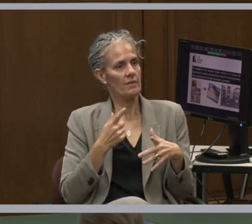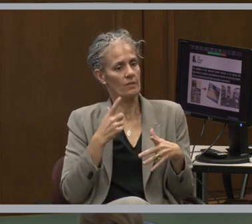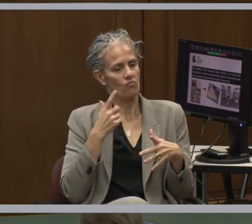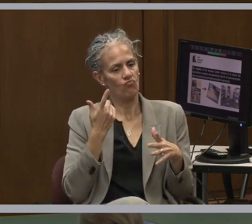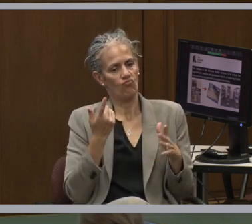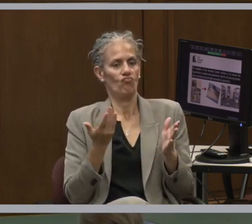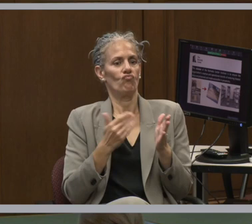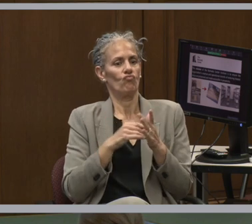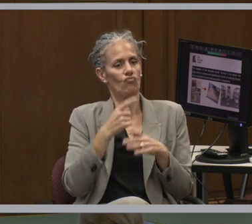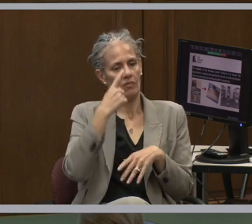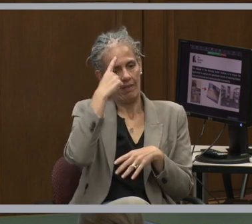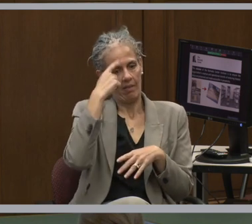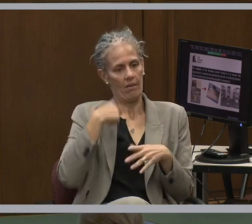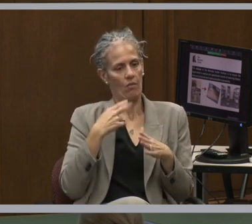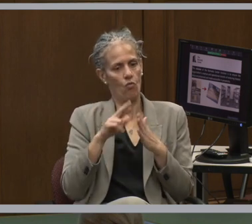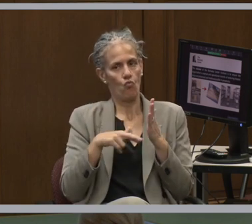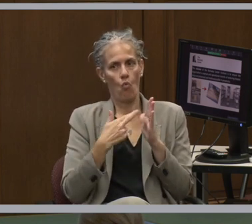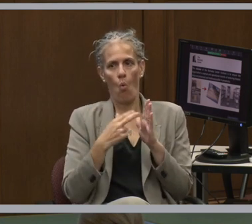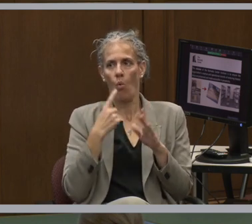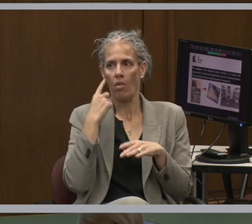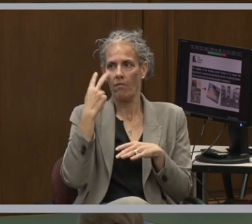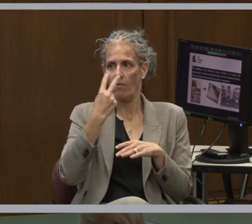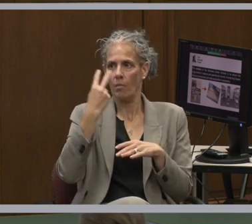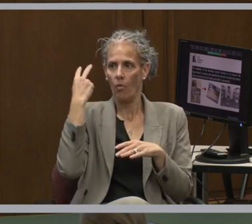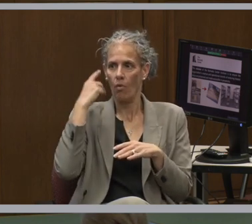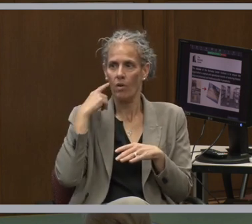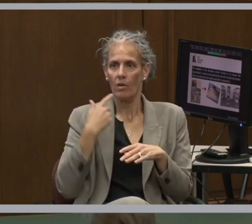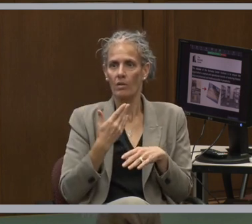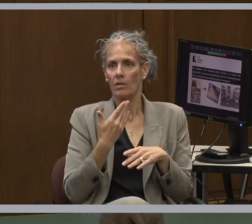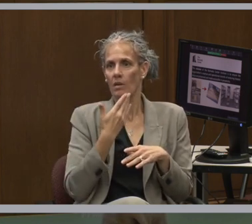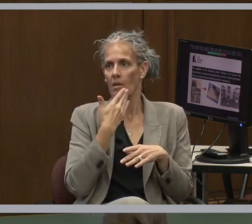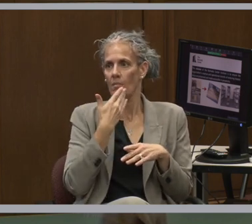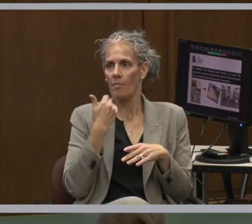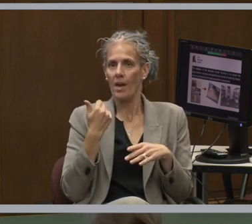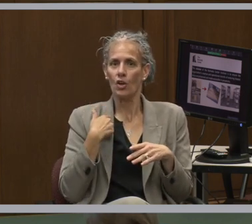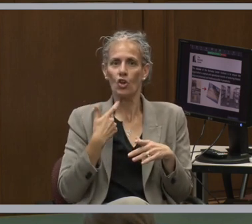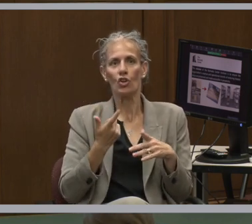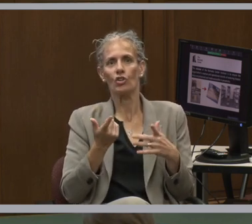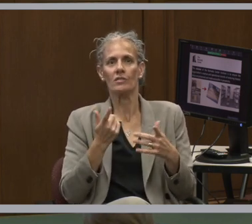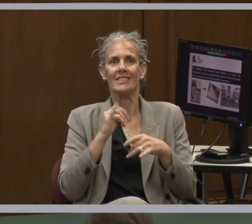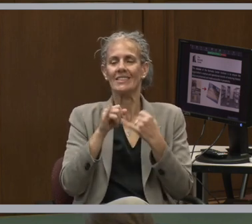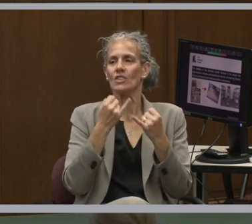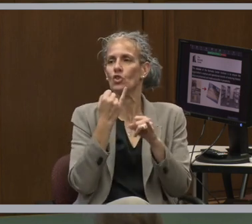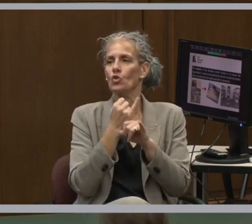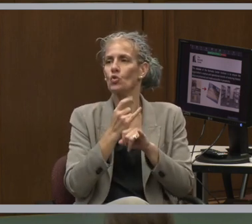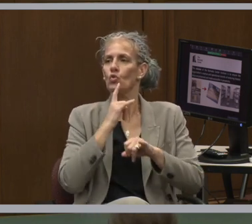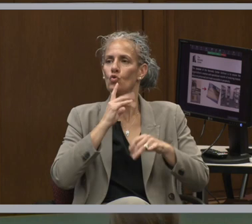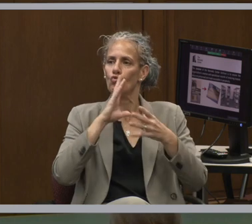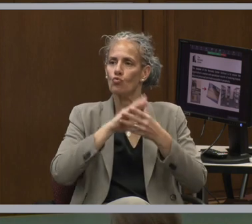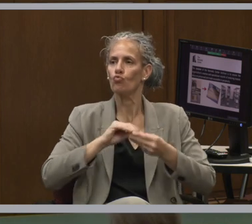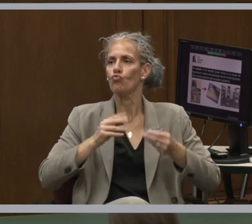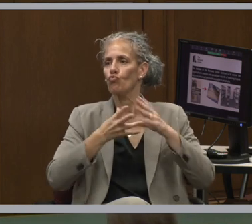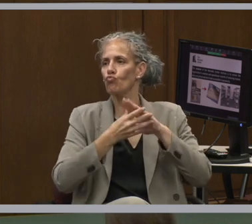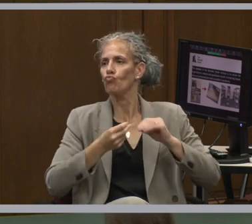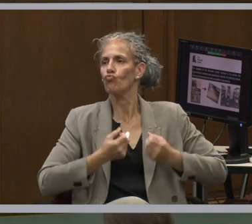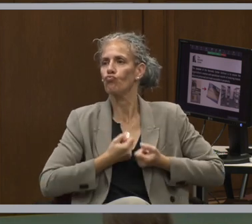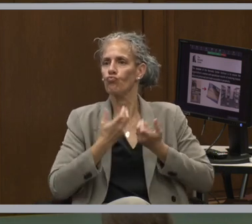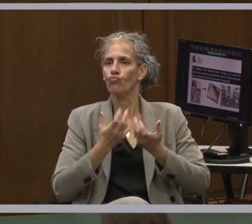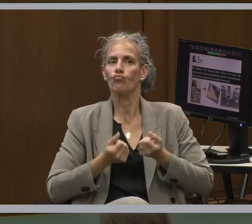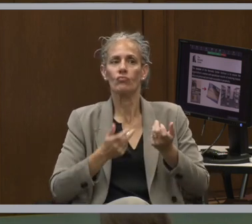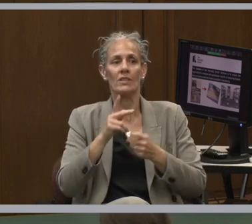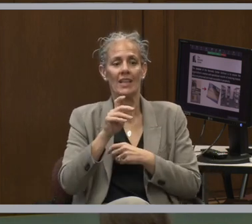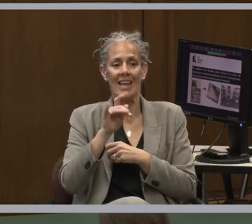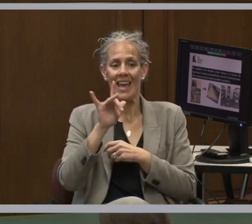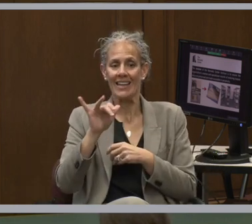memorial and to do a better job of institutional storytelling. A lot of people think of the Kennedy Center as a